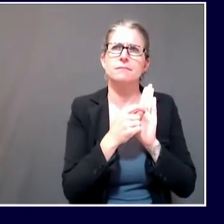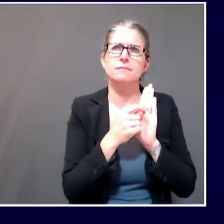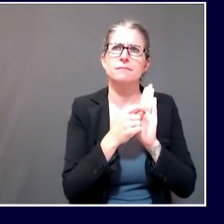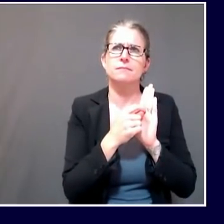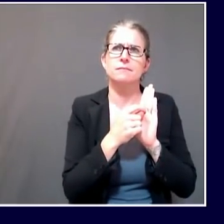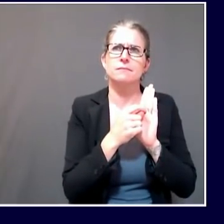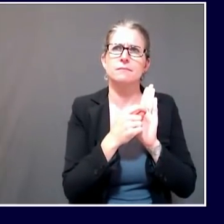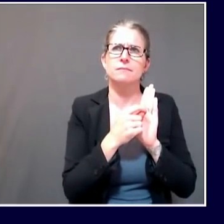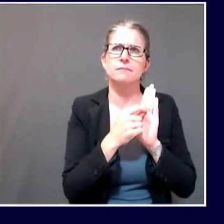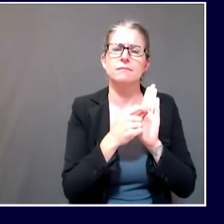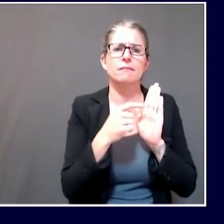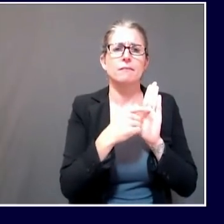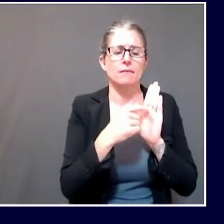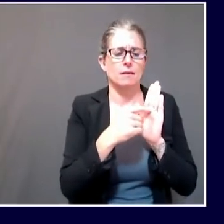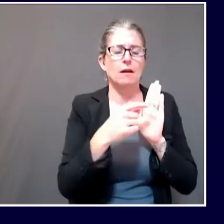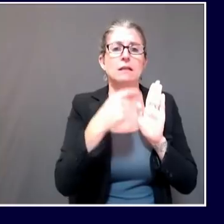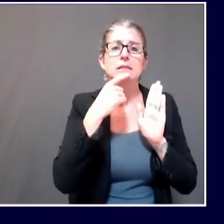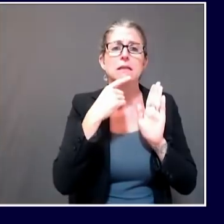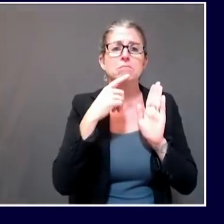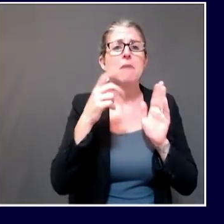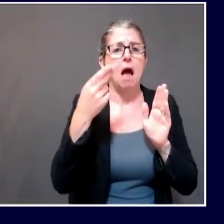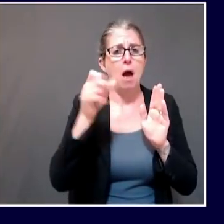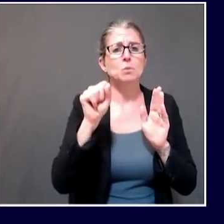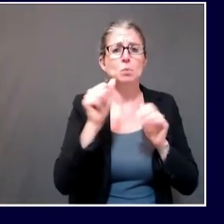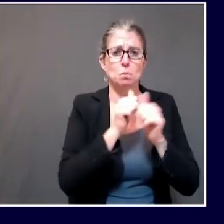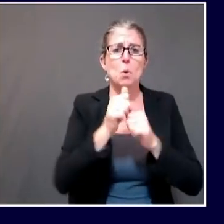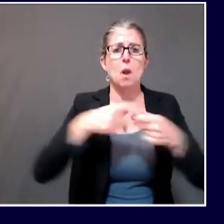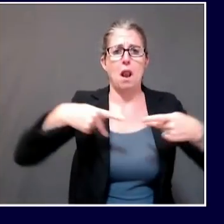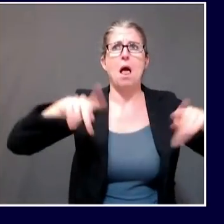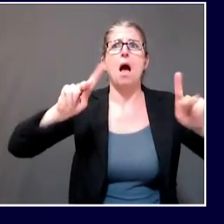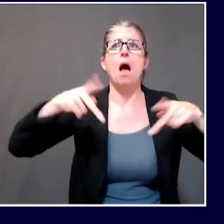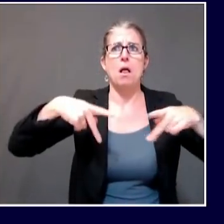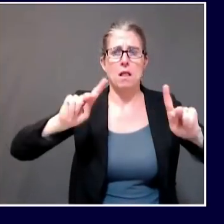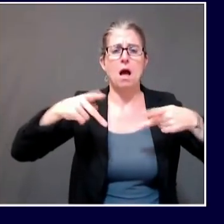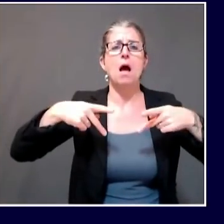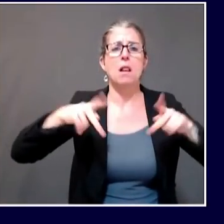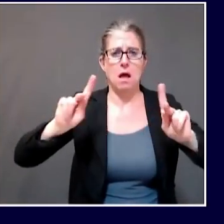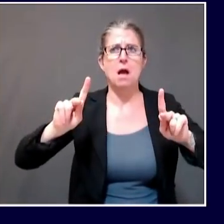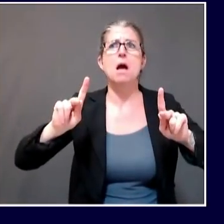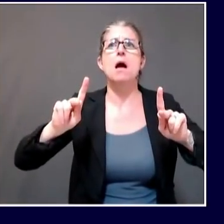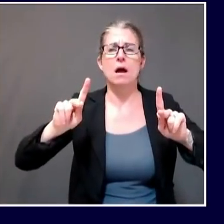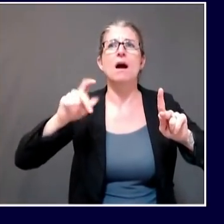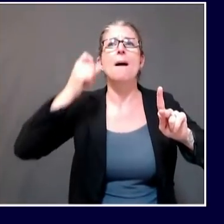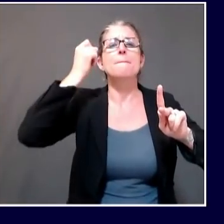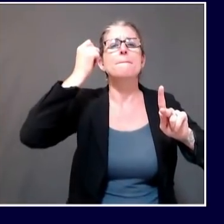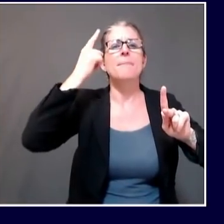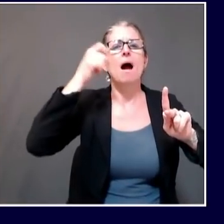the MPA. I was wondering if you could just give an update or a little insight into that process and where we are.